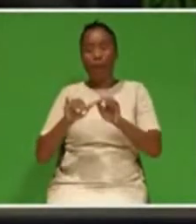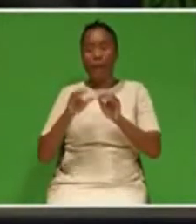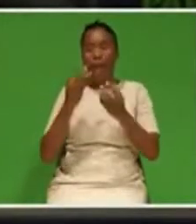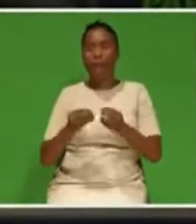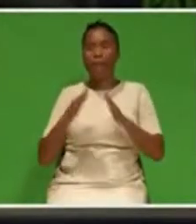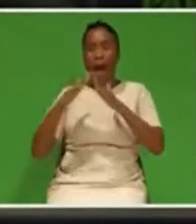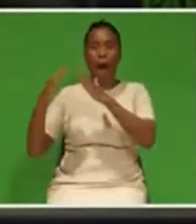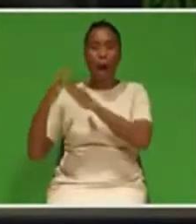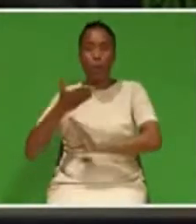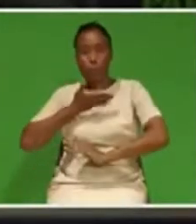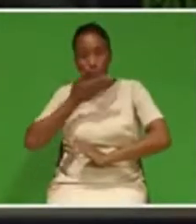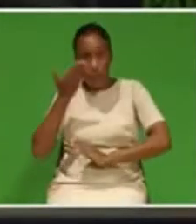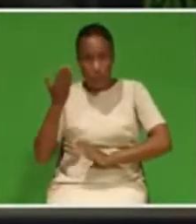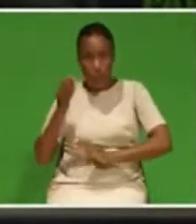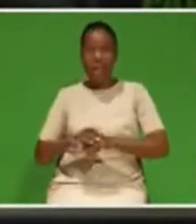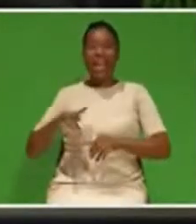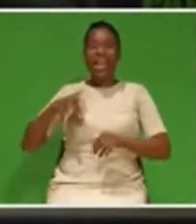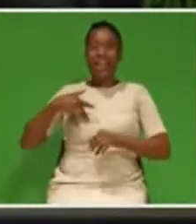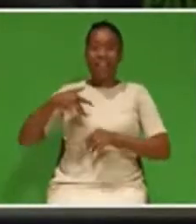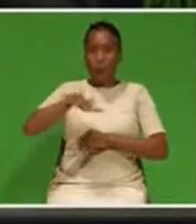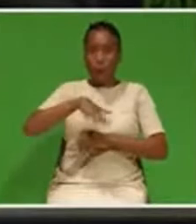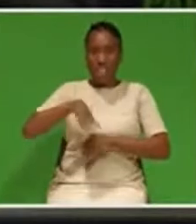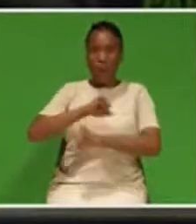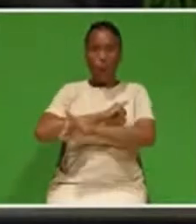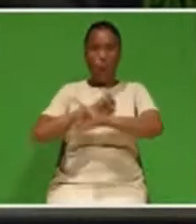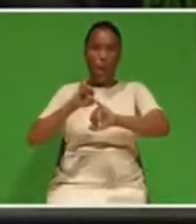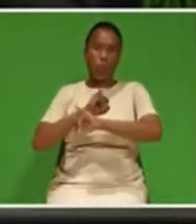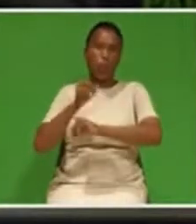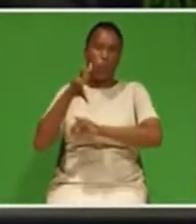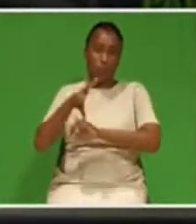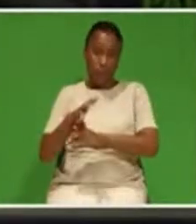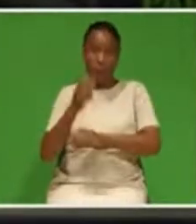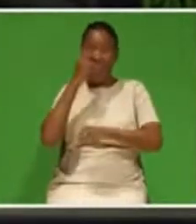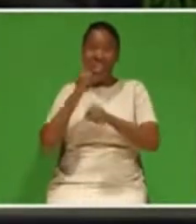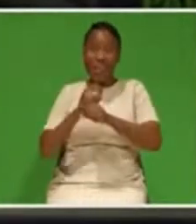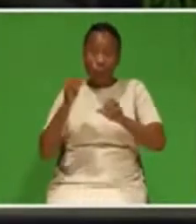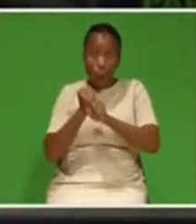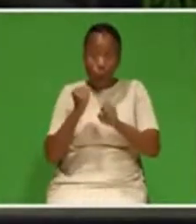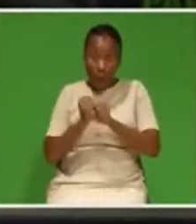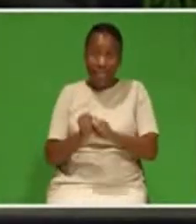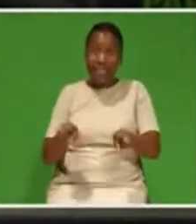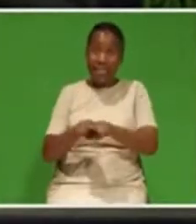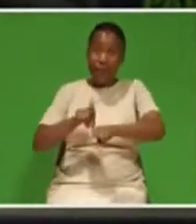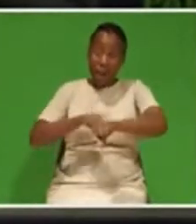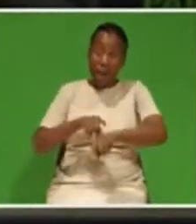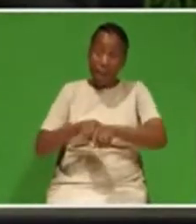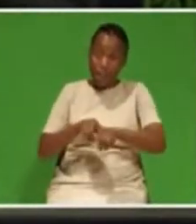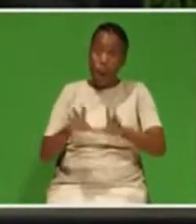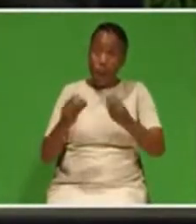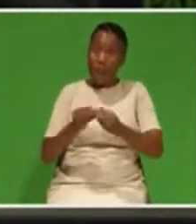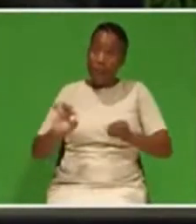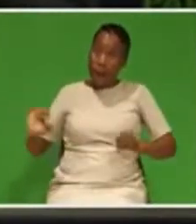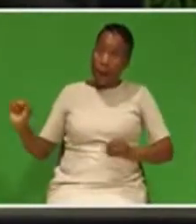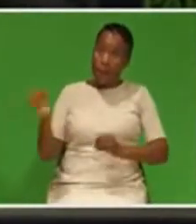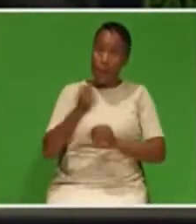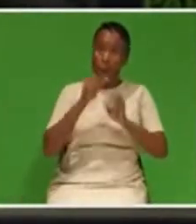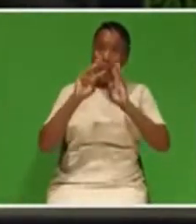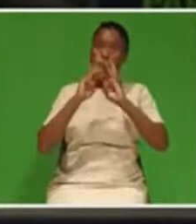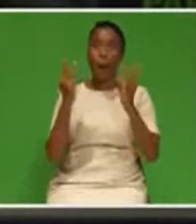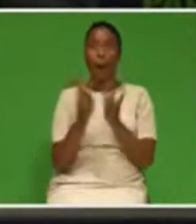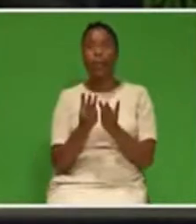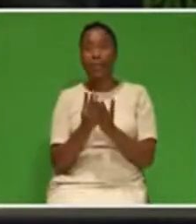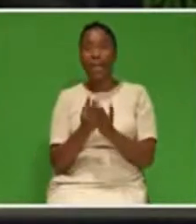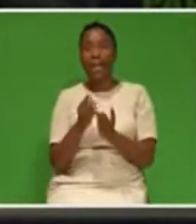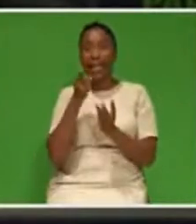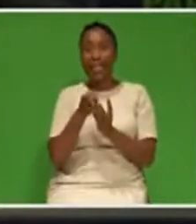conditions will worsen. This picture was even better, better put before us by the